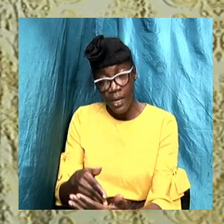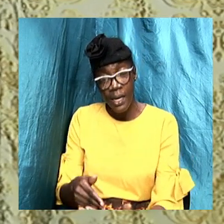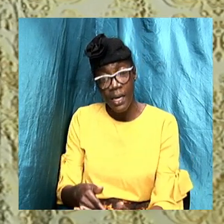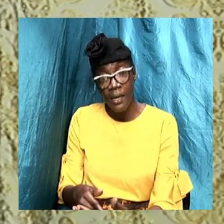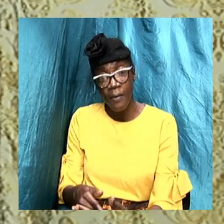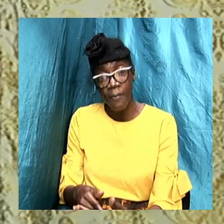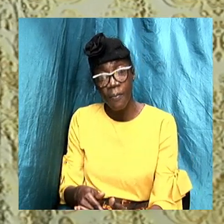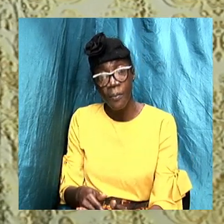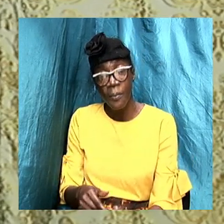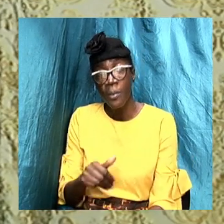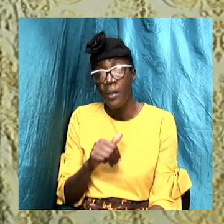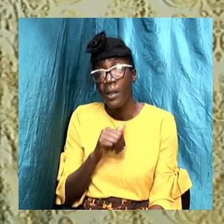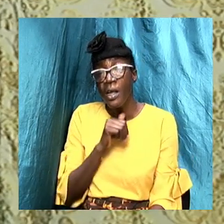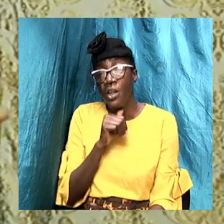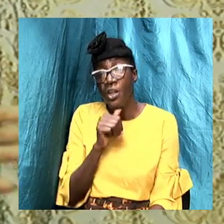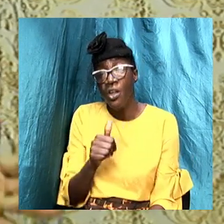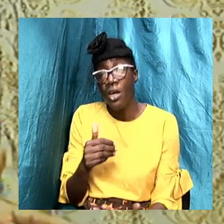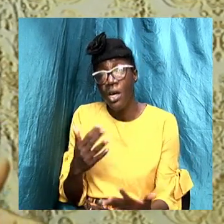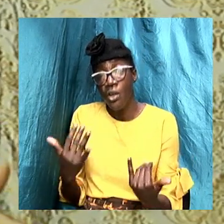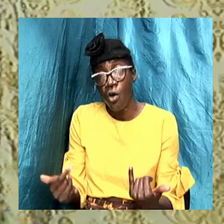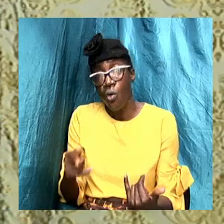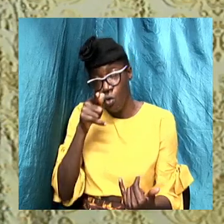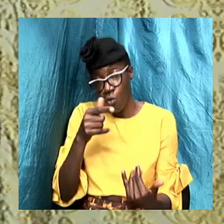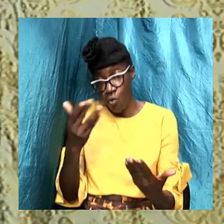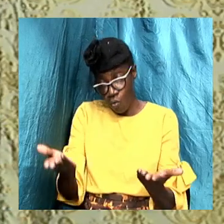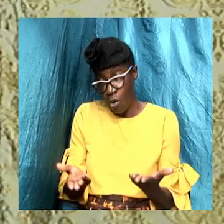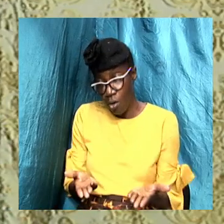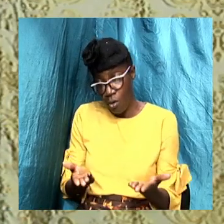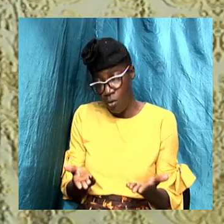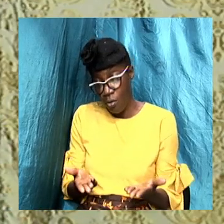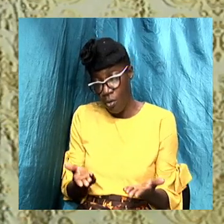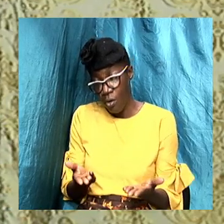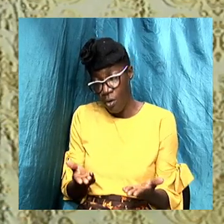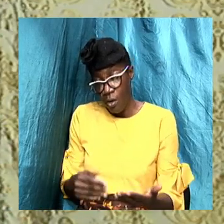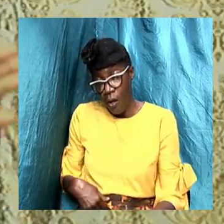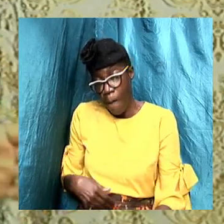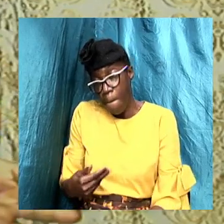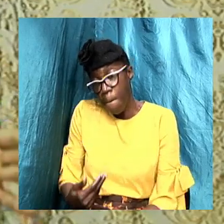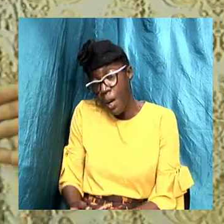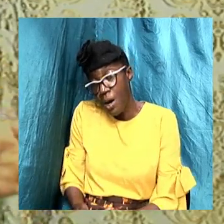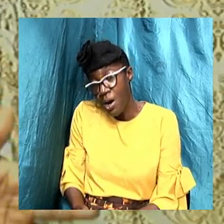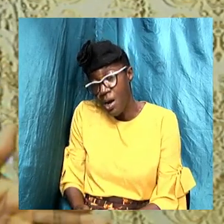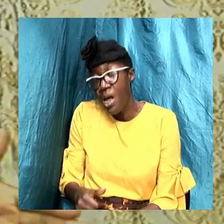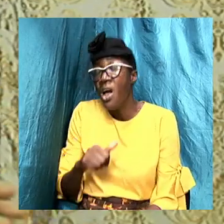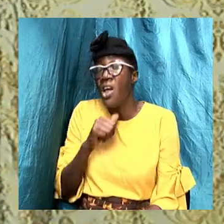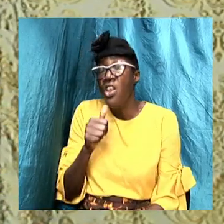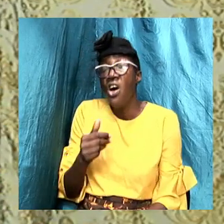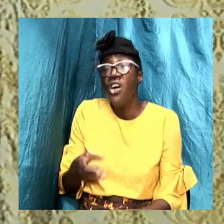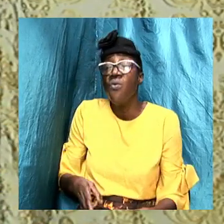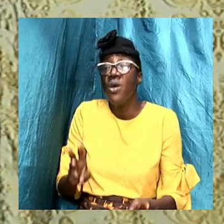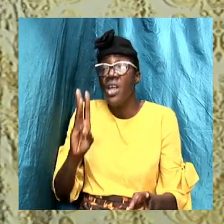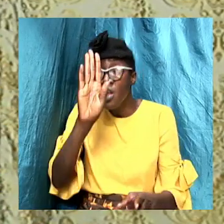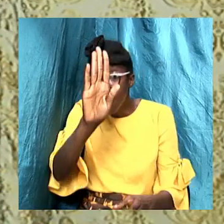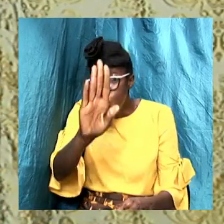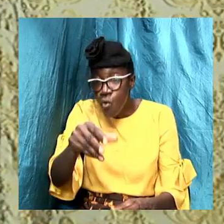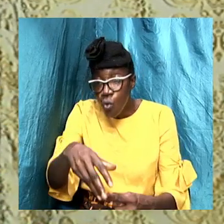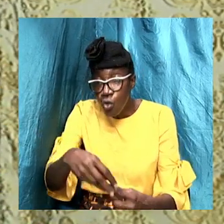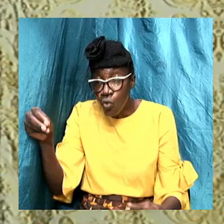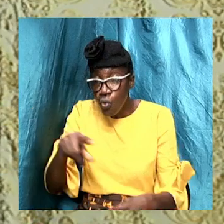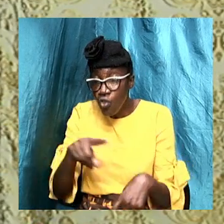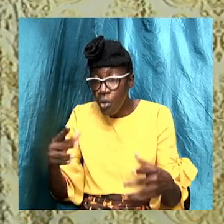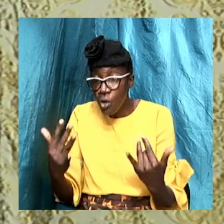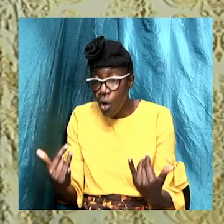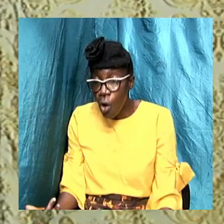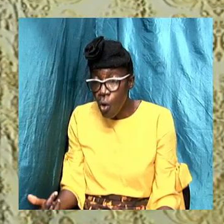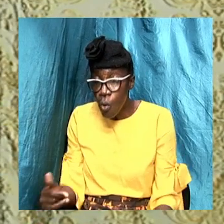not how you want to be born again not the way you choose to be born again but how the Bible